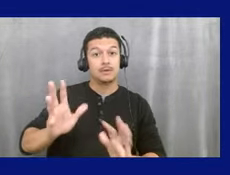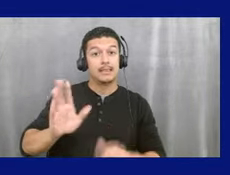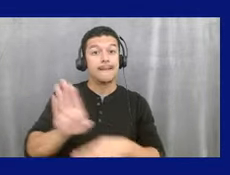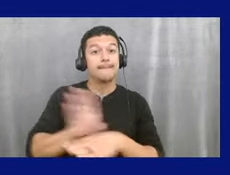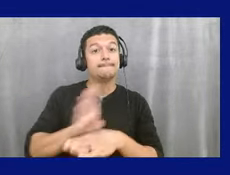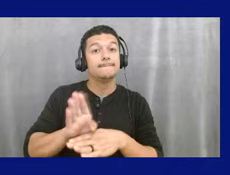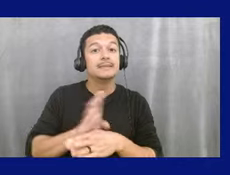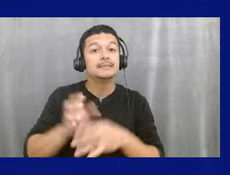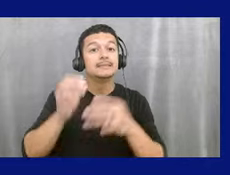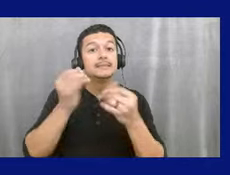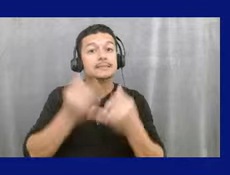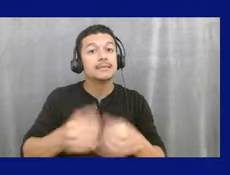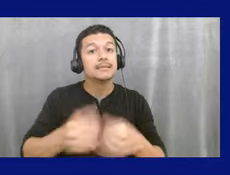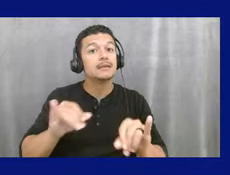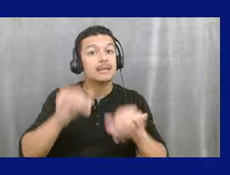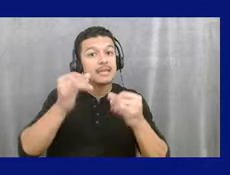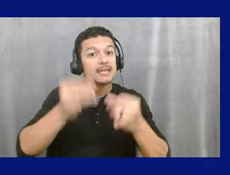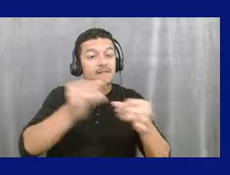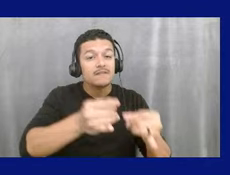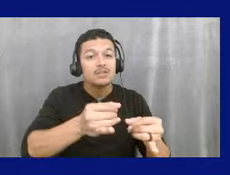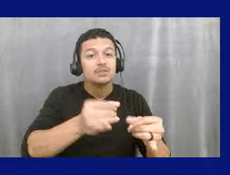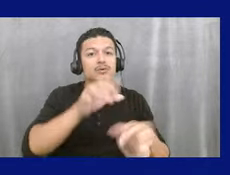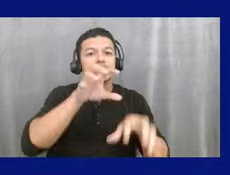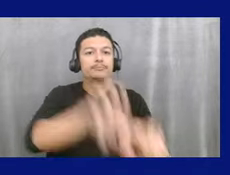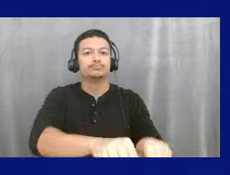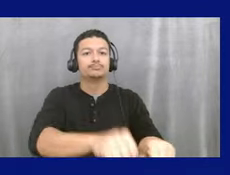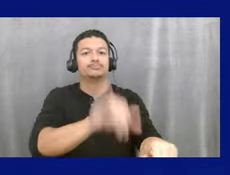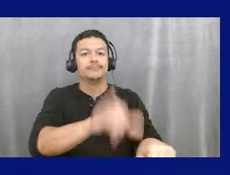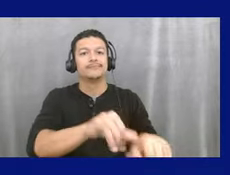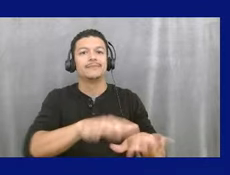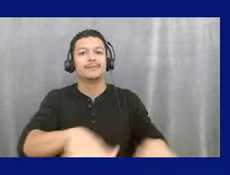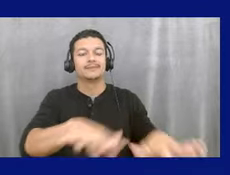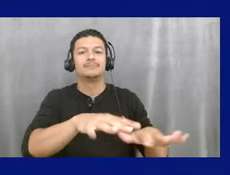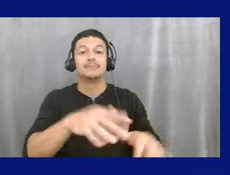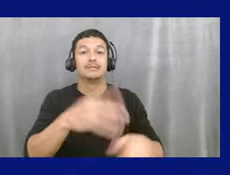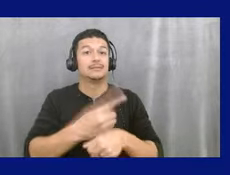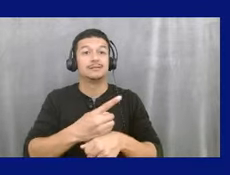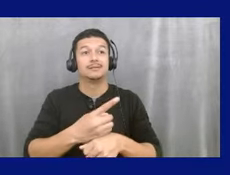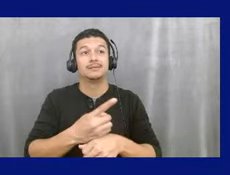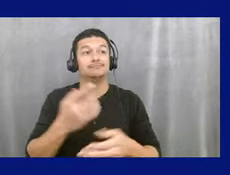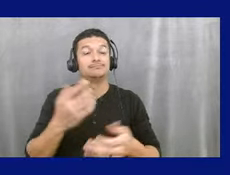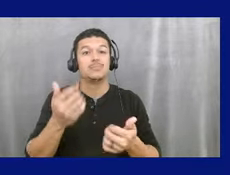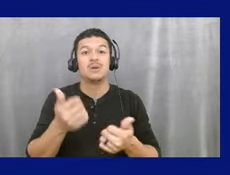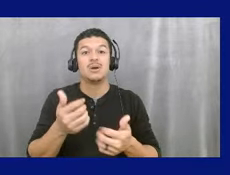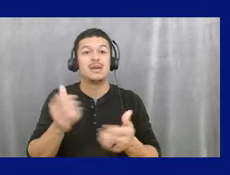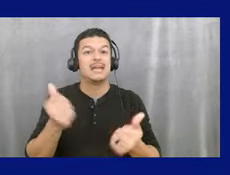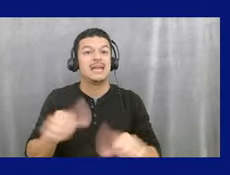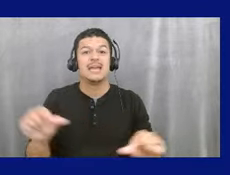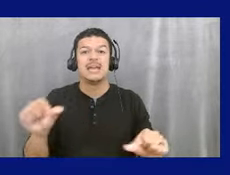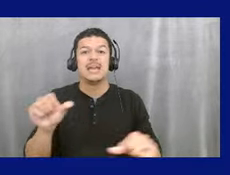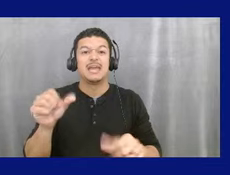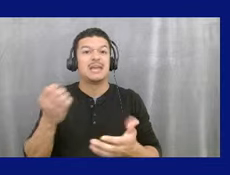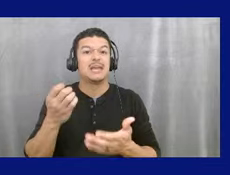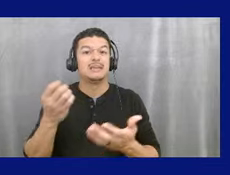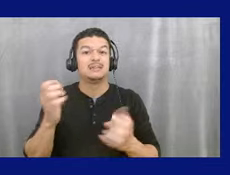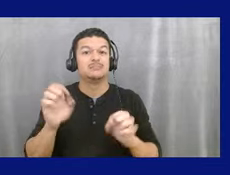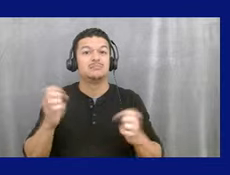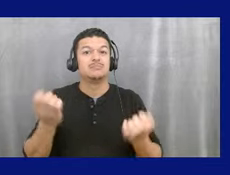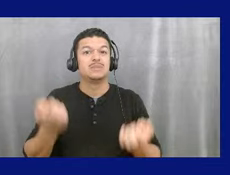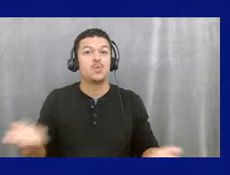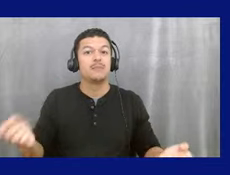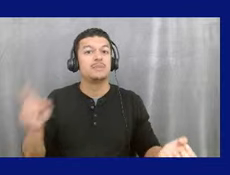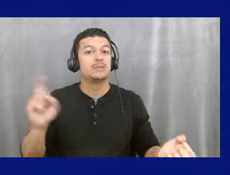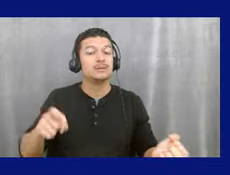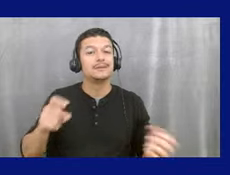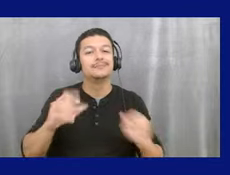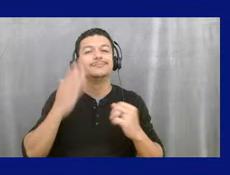space during the day. Um, they have all the equipment you need to say, for example, you can record commercials, podcasts, things like that. Um, so there's a ton